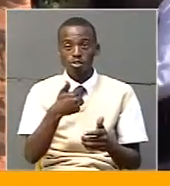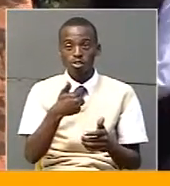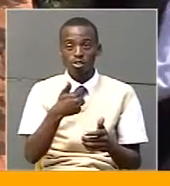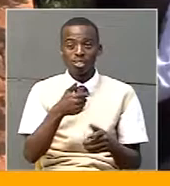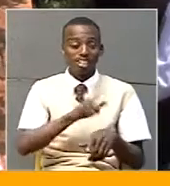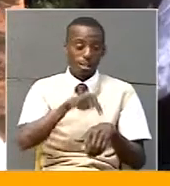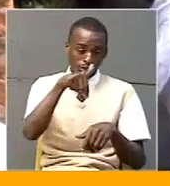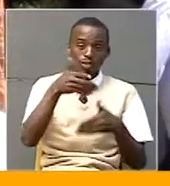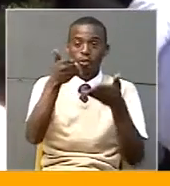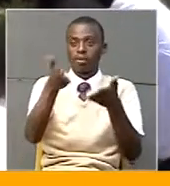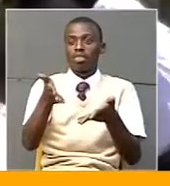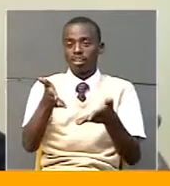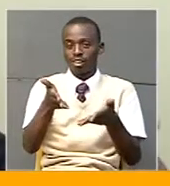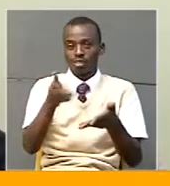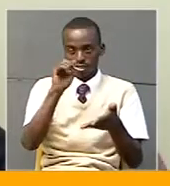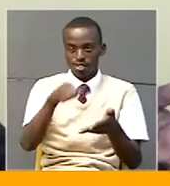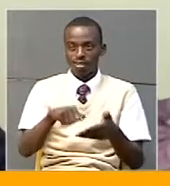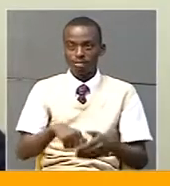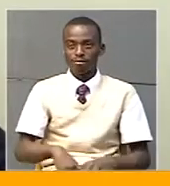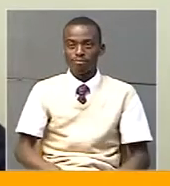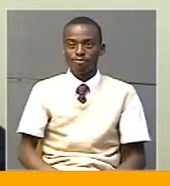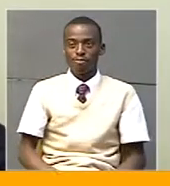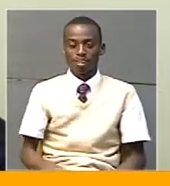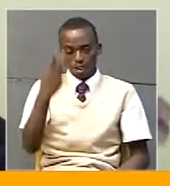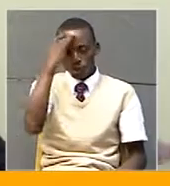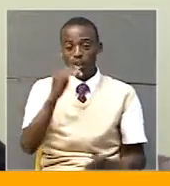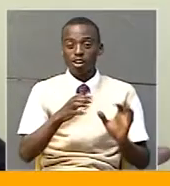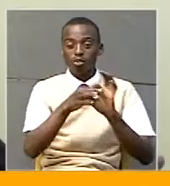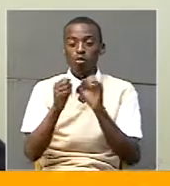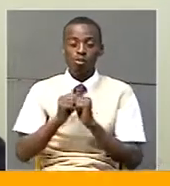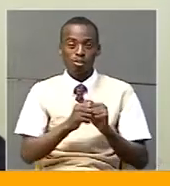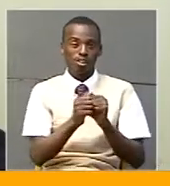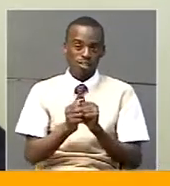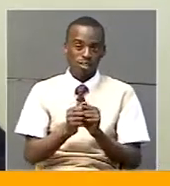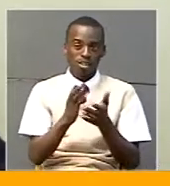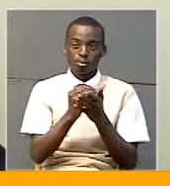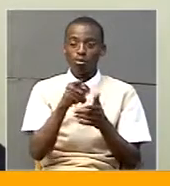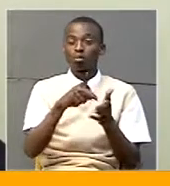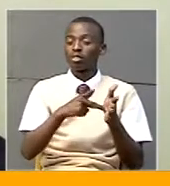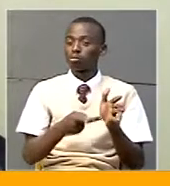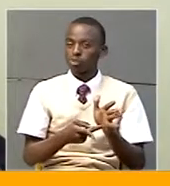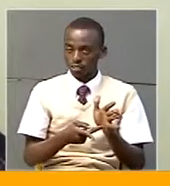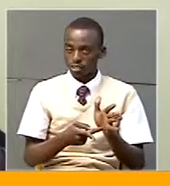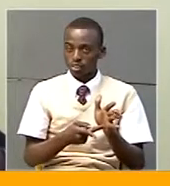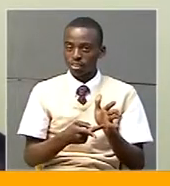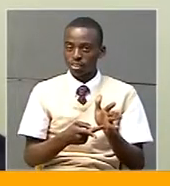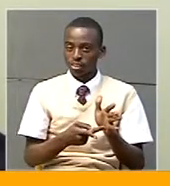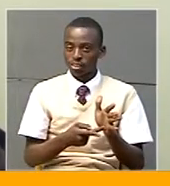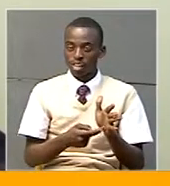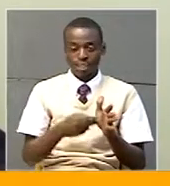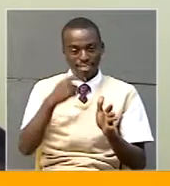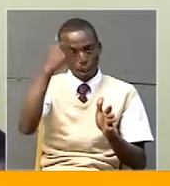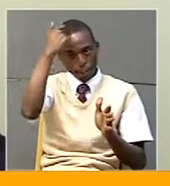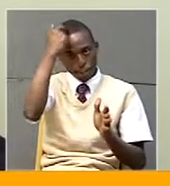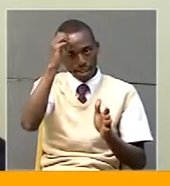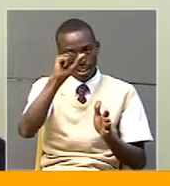at 7, they will be there. Why can't you come together and open up the roads? Because of this project, the mindset of